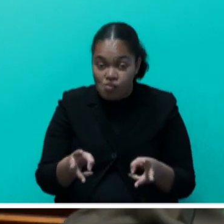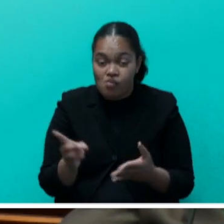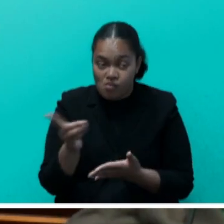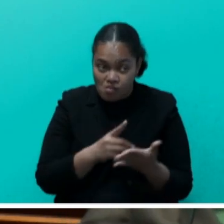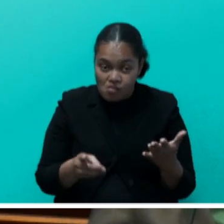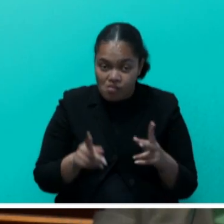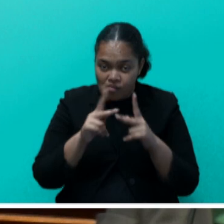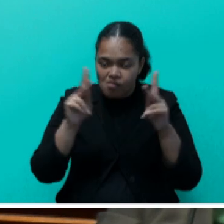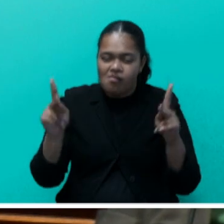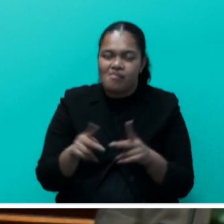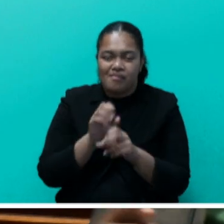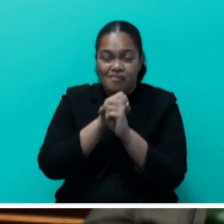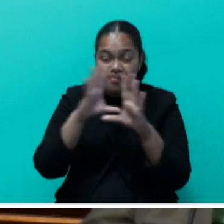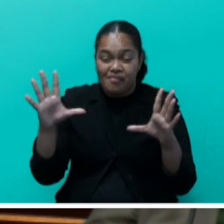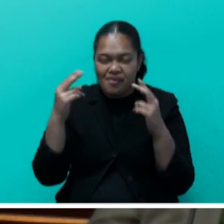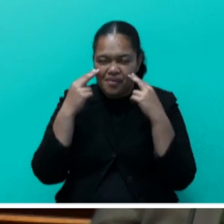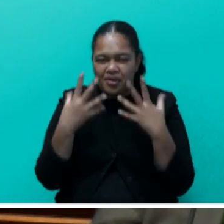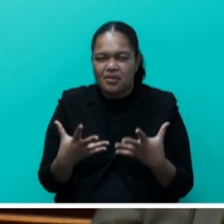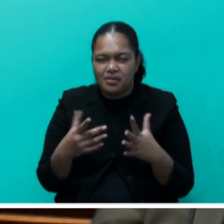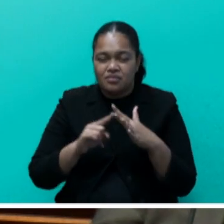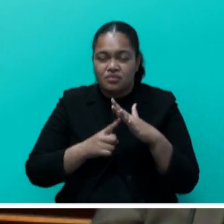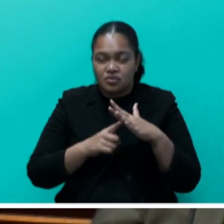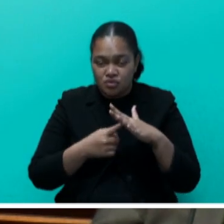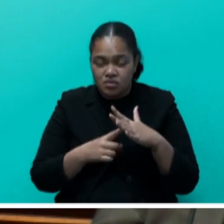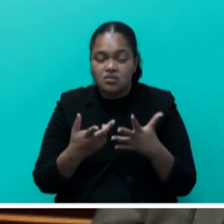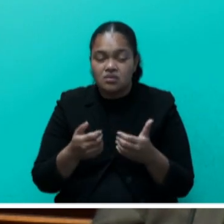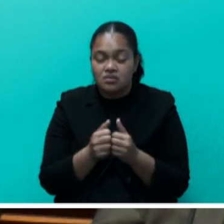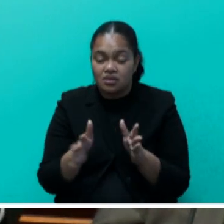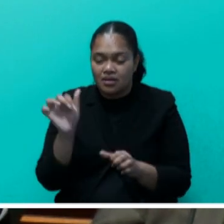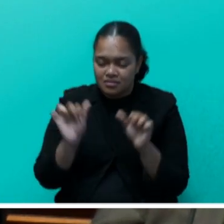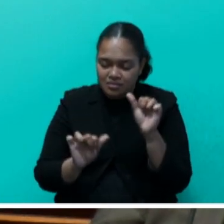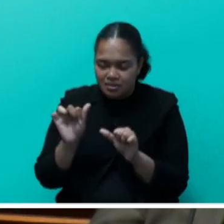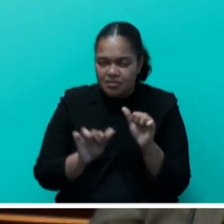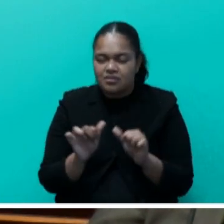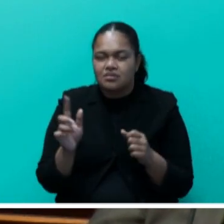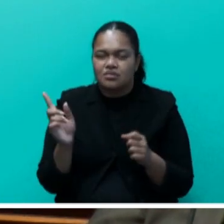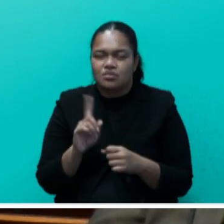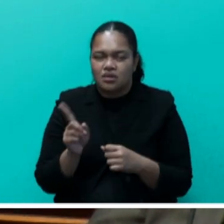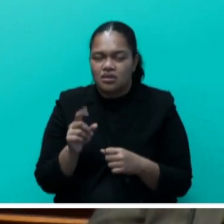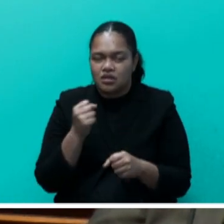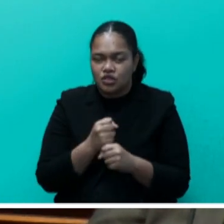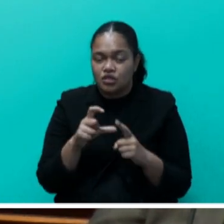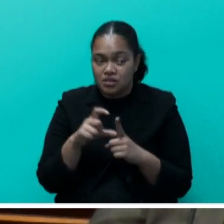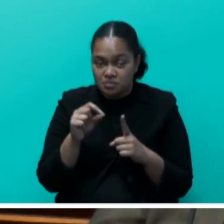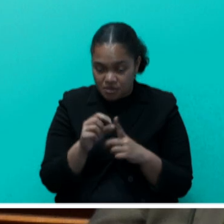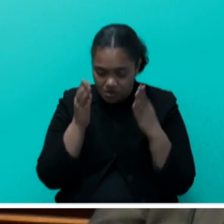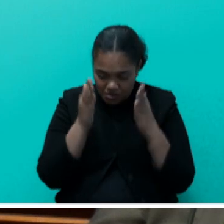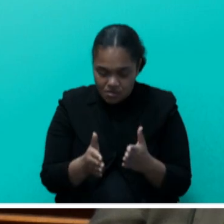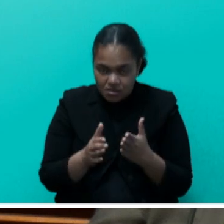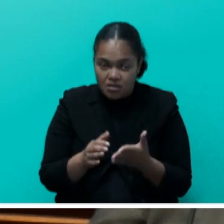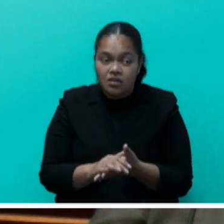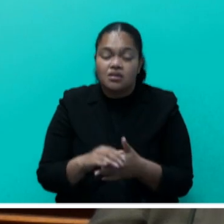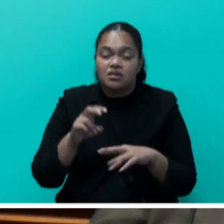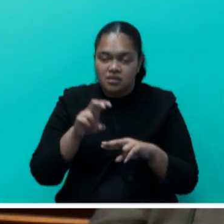picture of national context and without a robust means to assess national circumstances beyond GDP alone, SEEDS